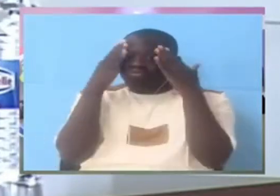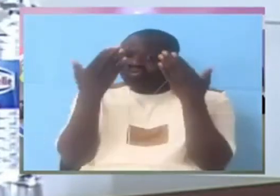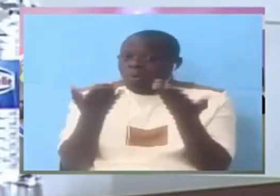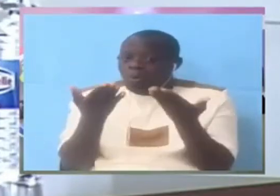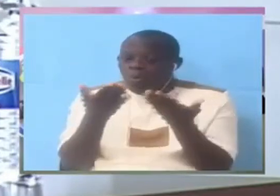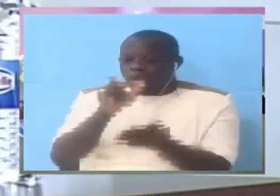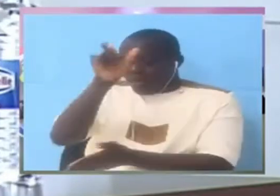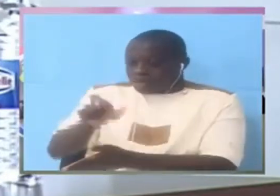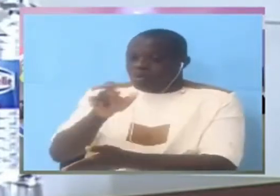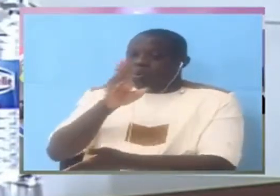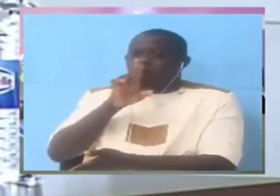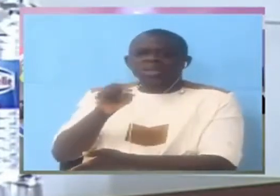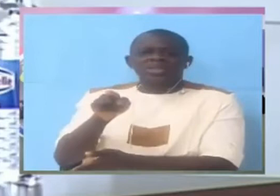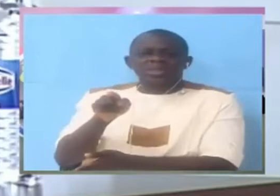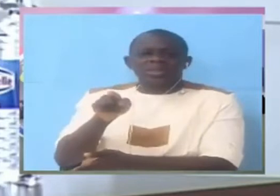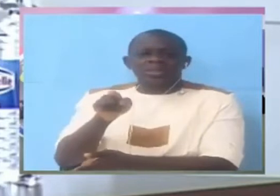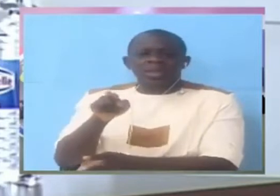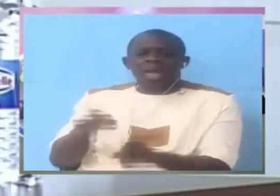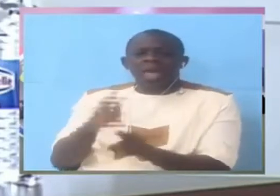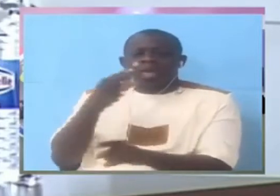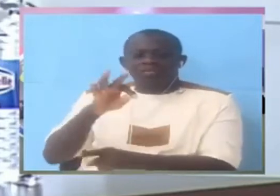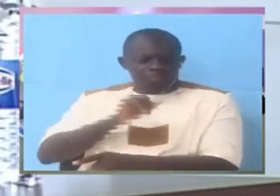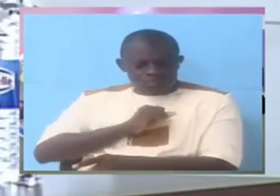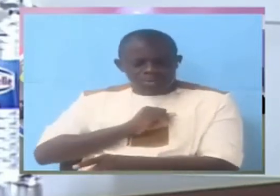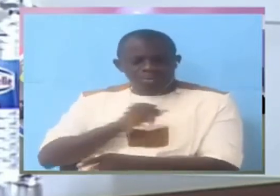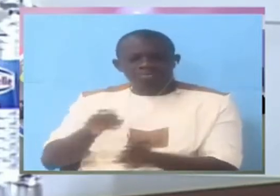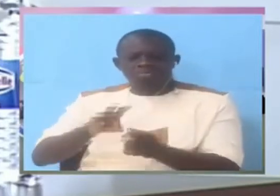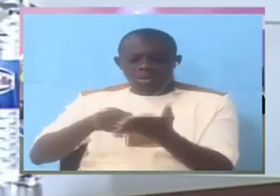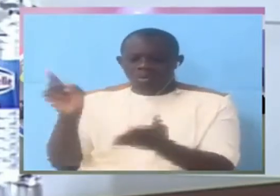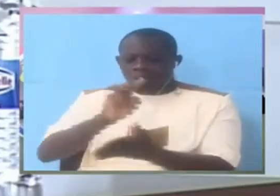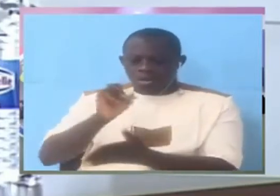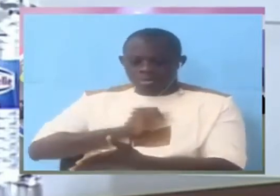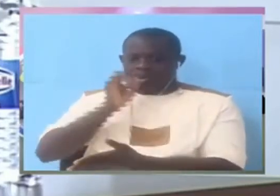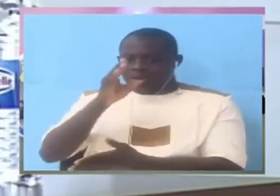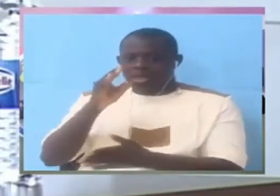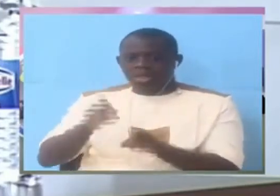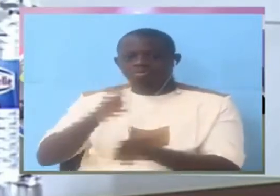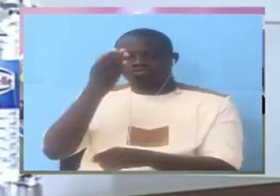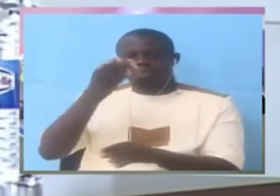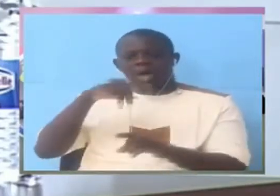and can't deny his version of the statement